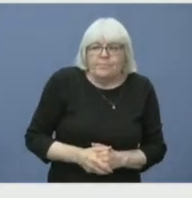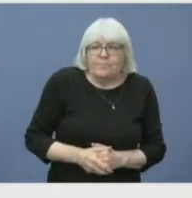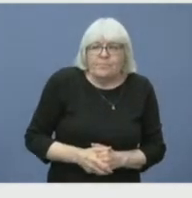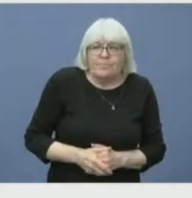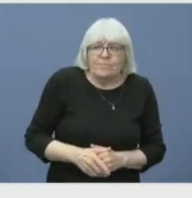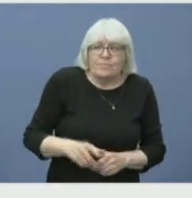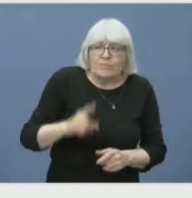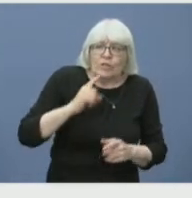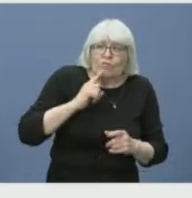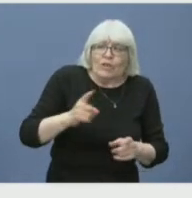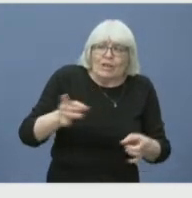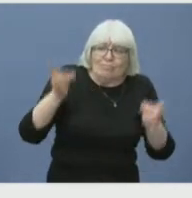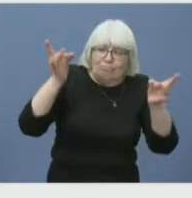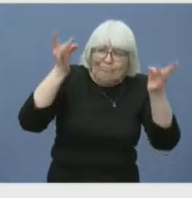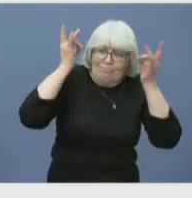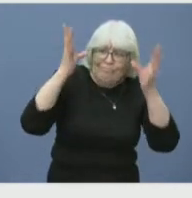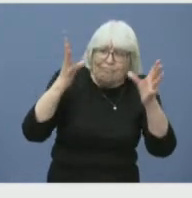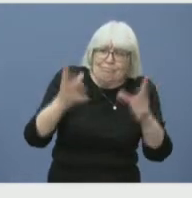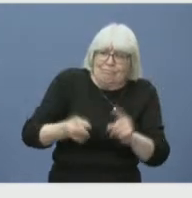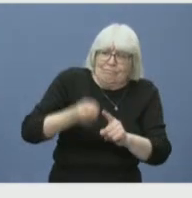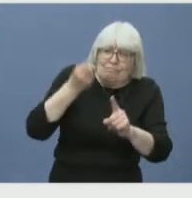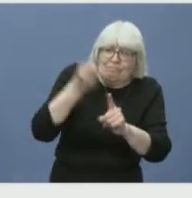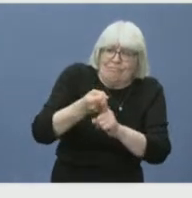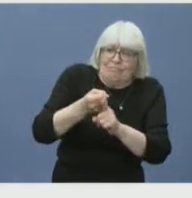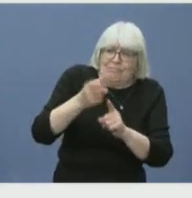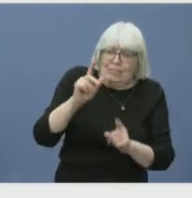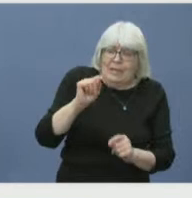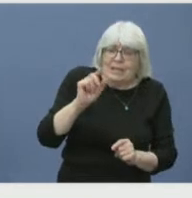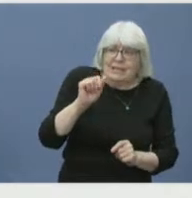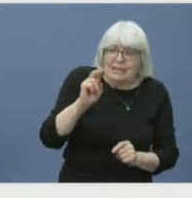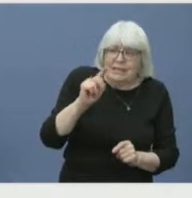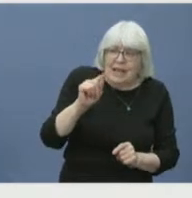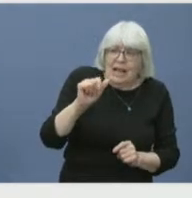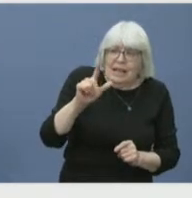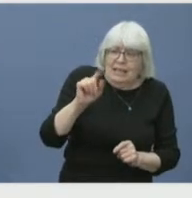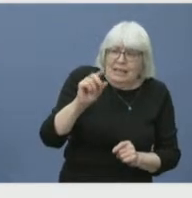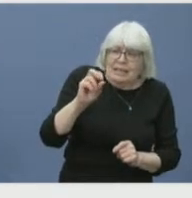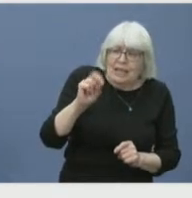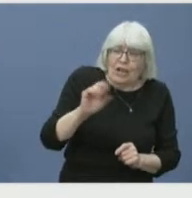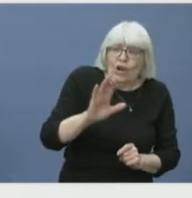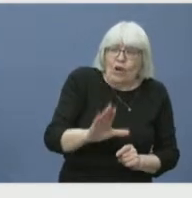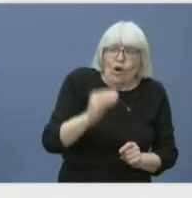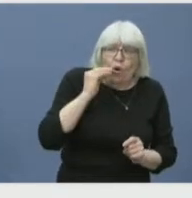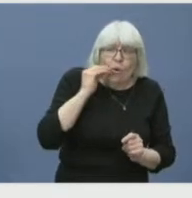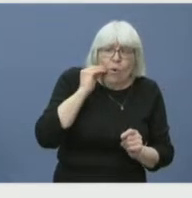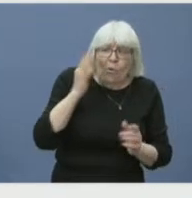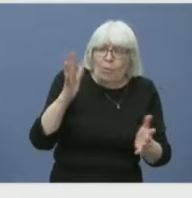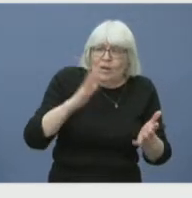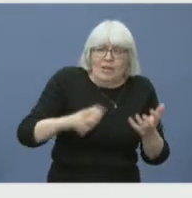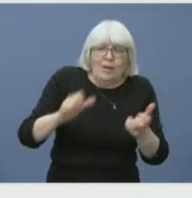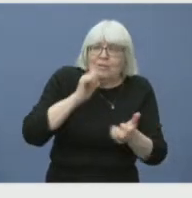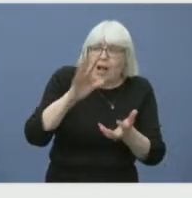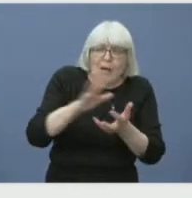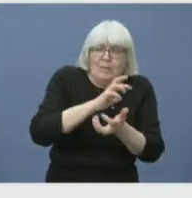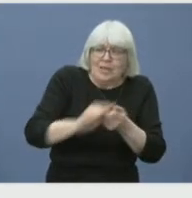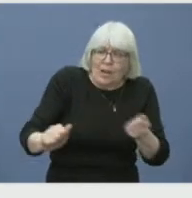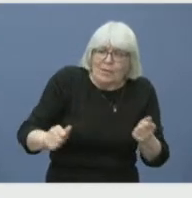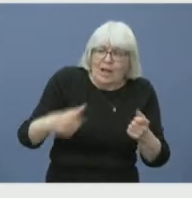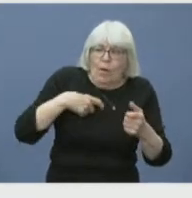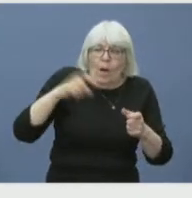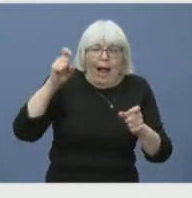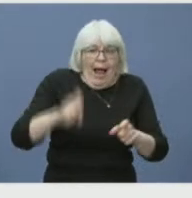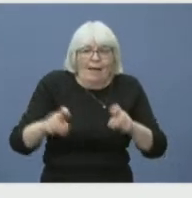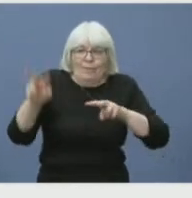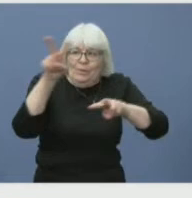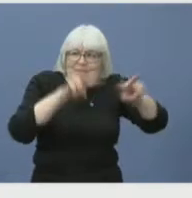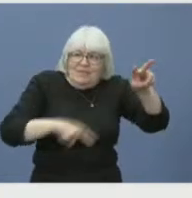the Tantallan area, although their home may not have been damaged, our assessment is not complete, and